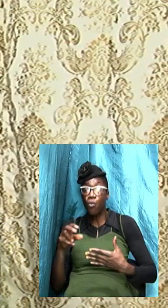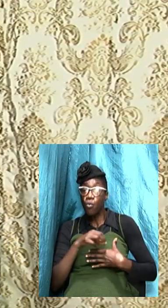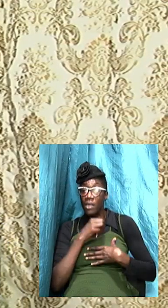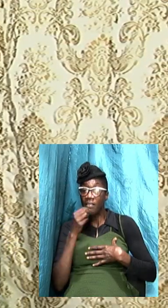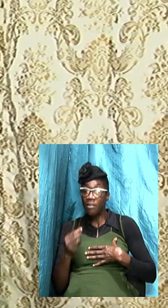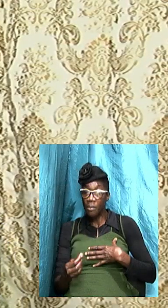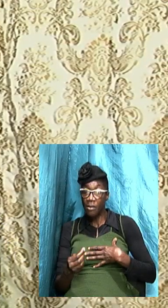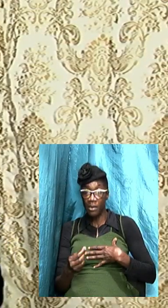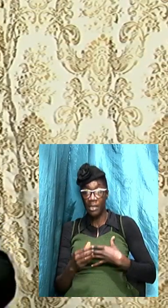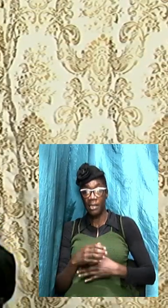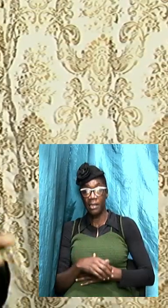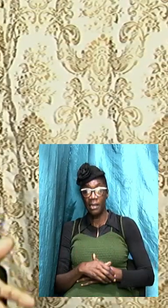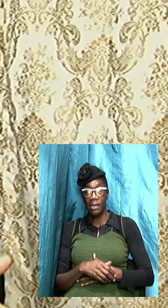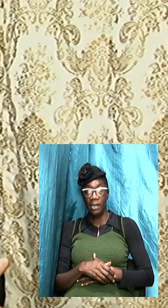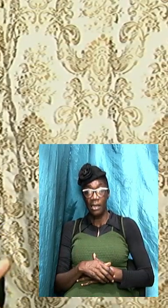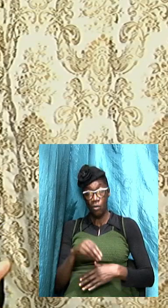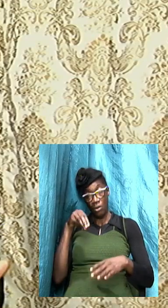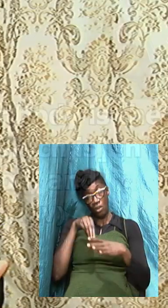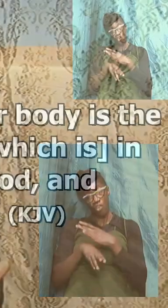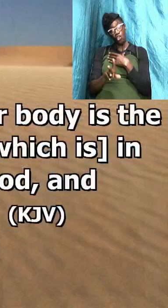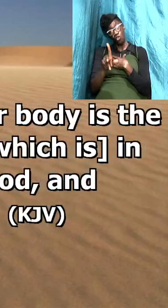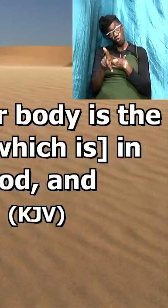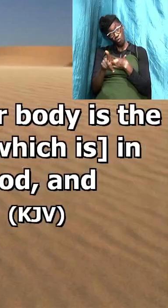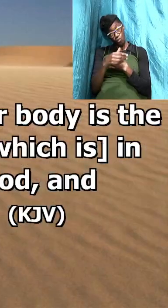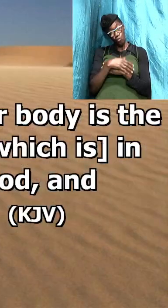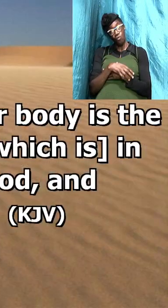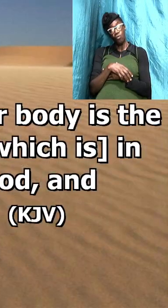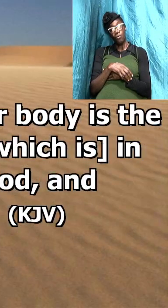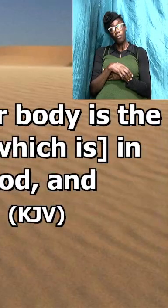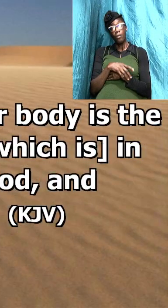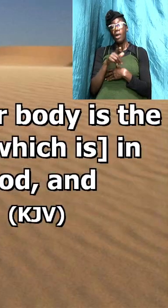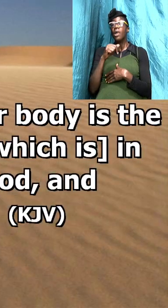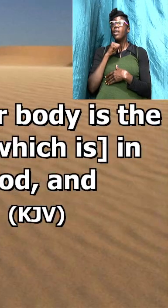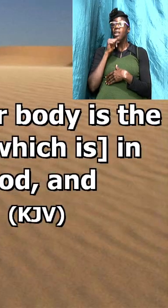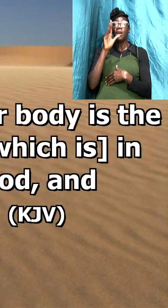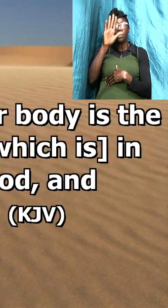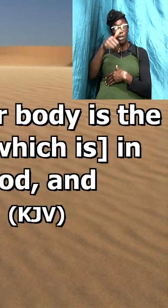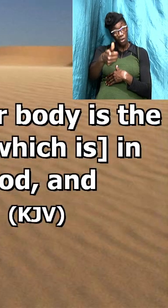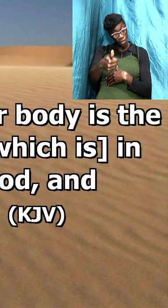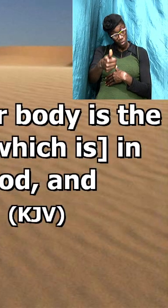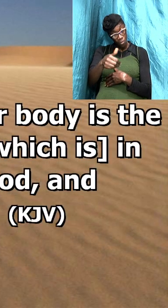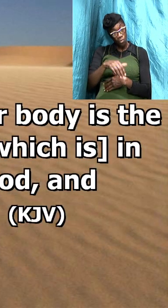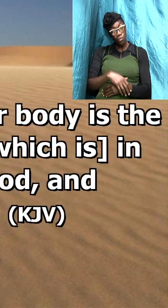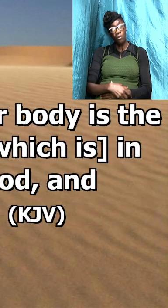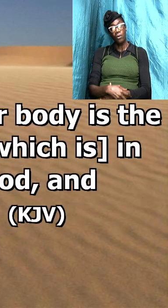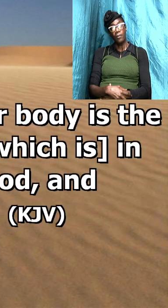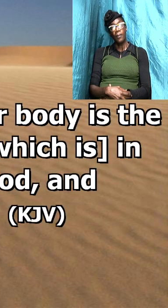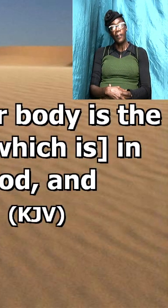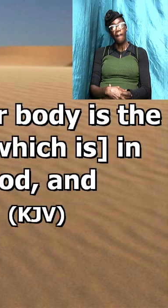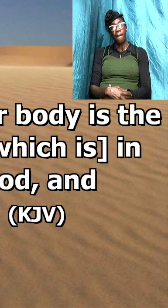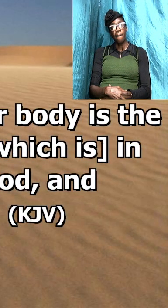which is within you you are not your own